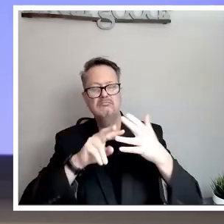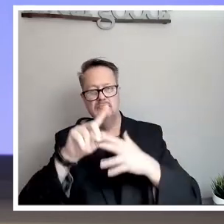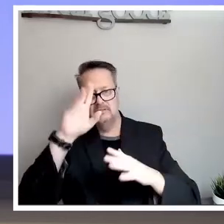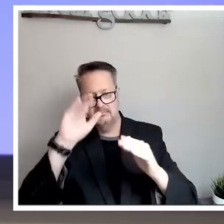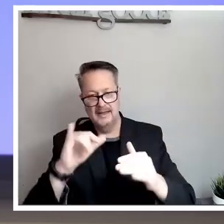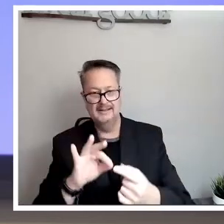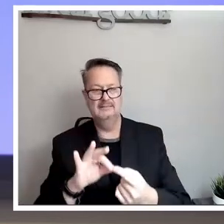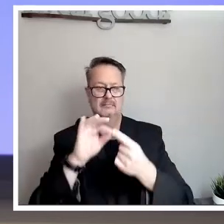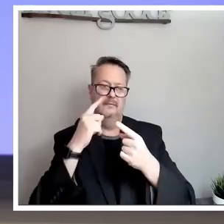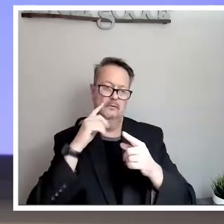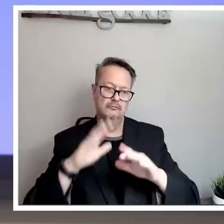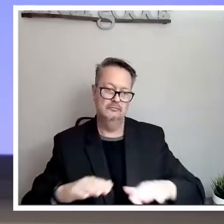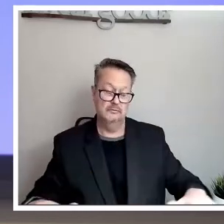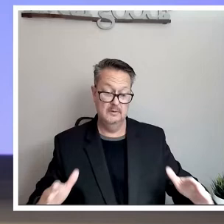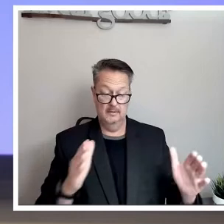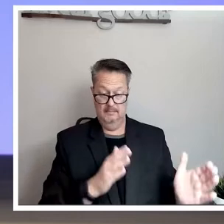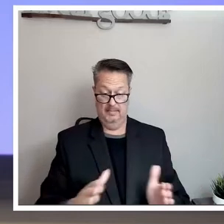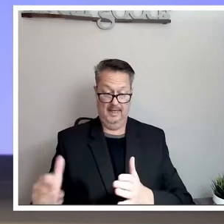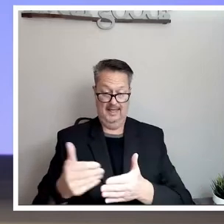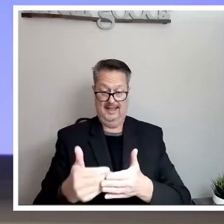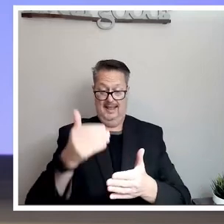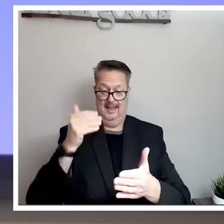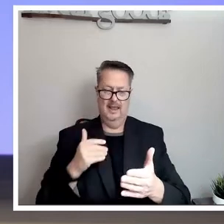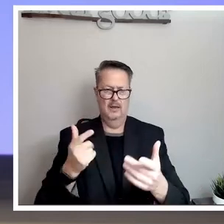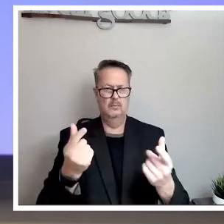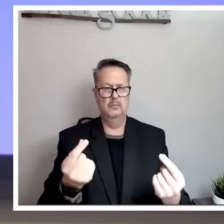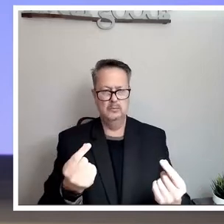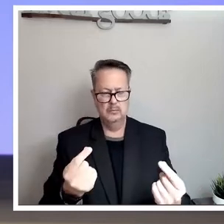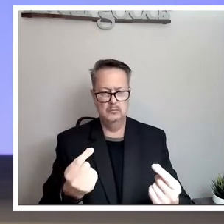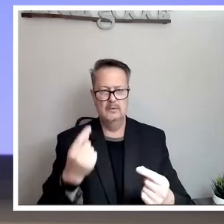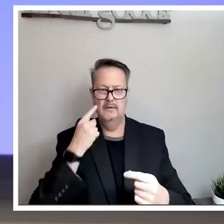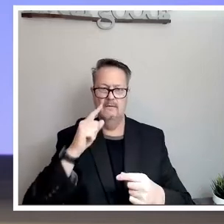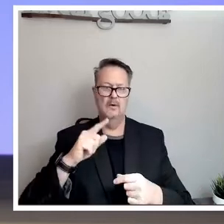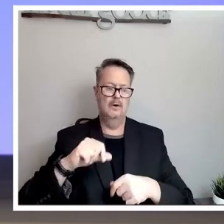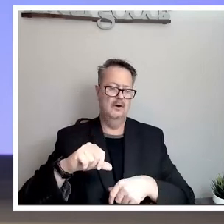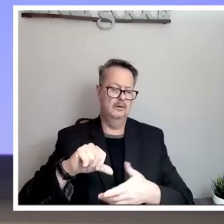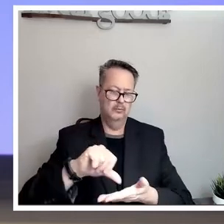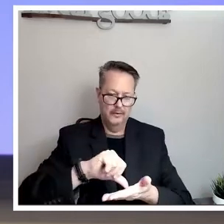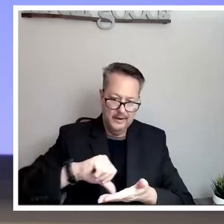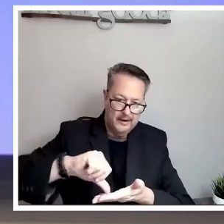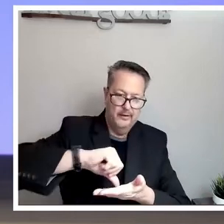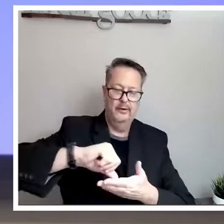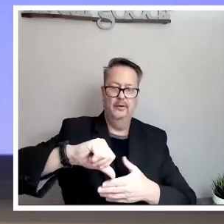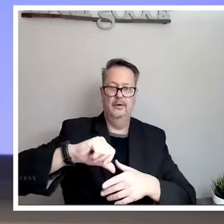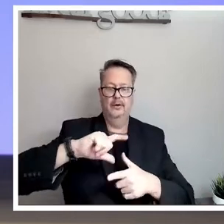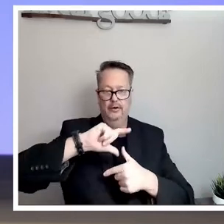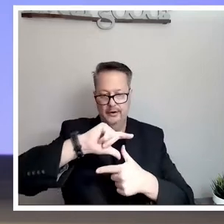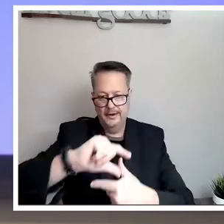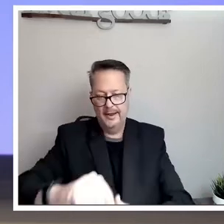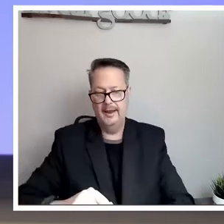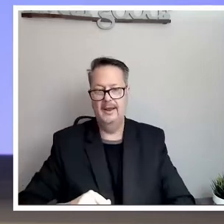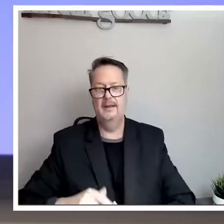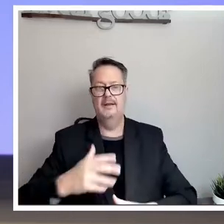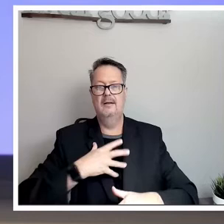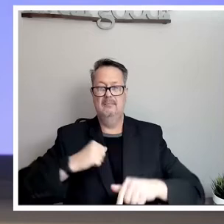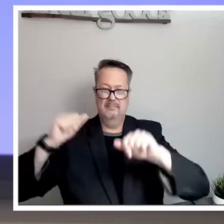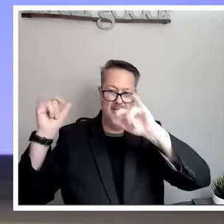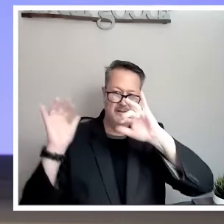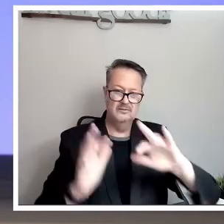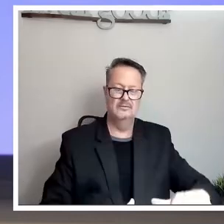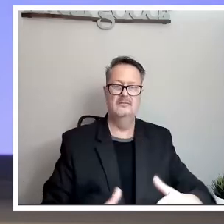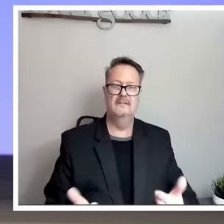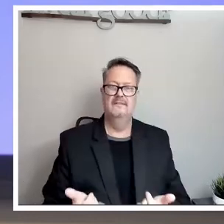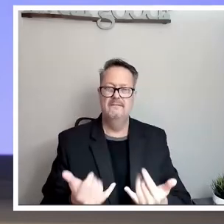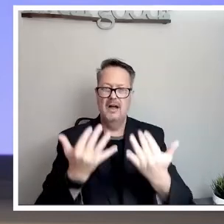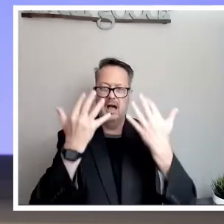By planning ahead of what you will do for a tornado, hurricane, blizzard, fire, or other disaster, you